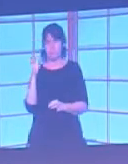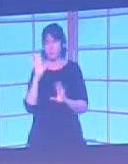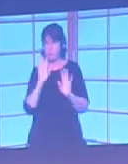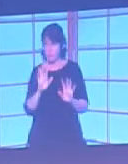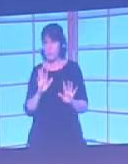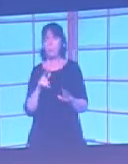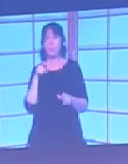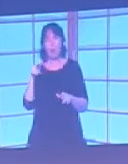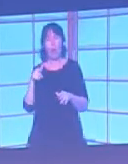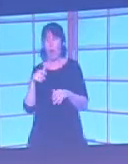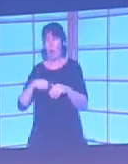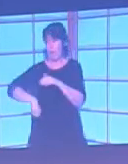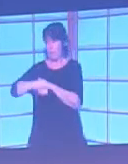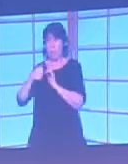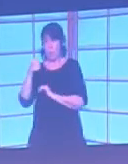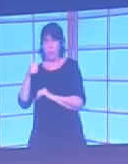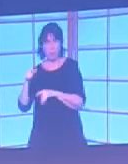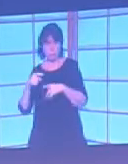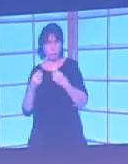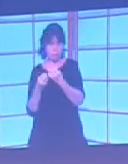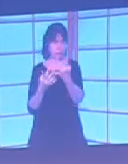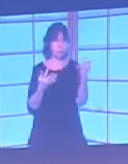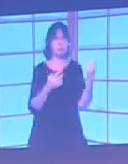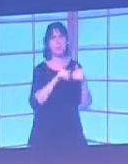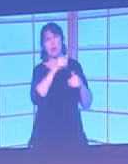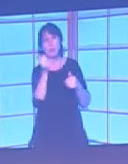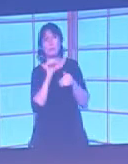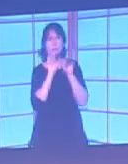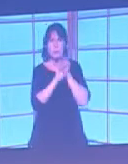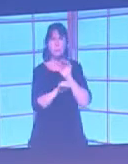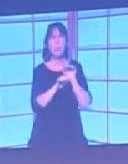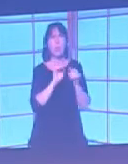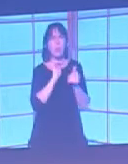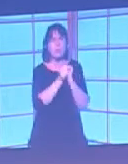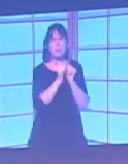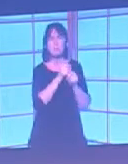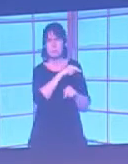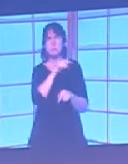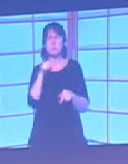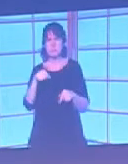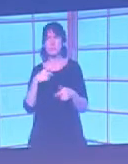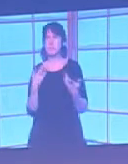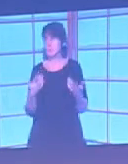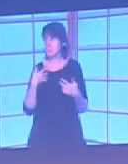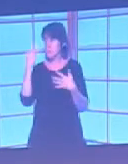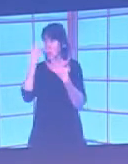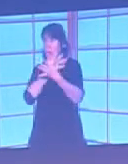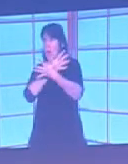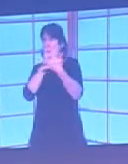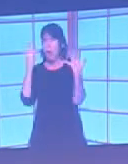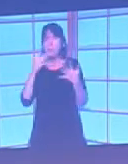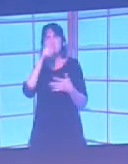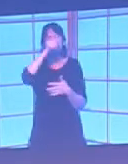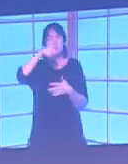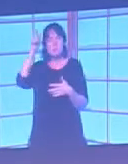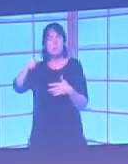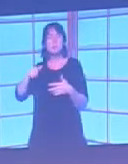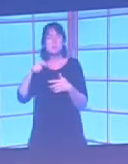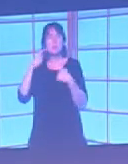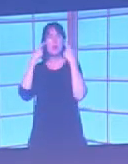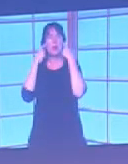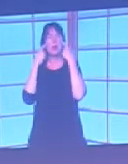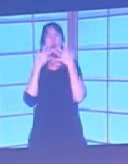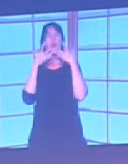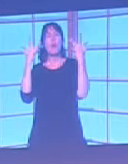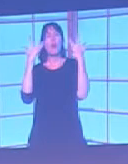all sports. The numbers are, I think, very sobering to realise how many people are colour blind. And, of course,